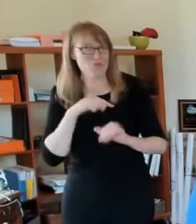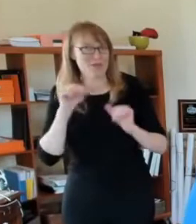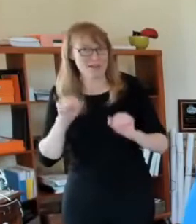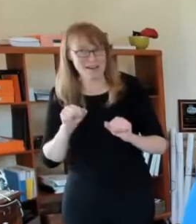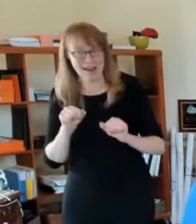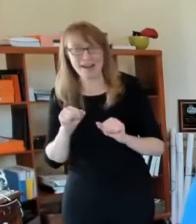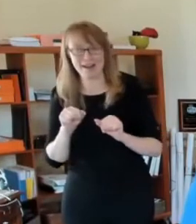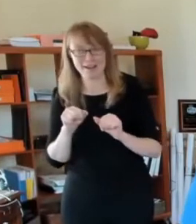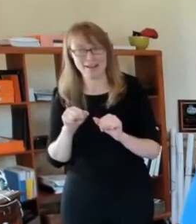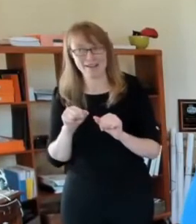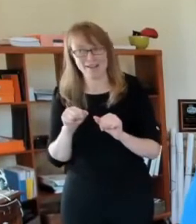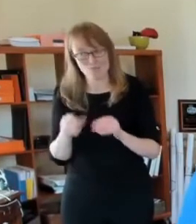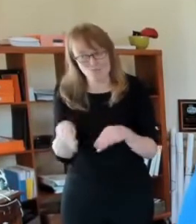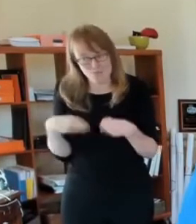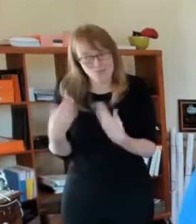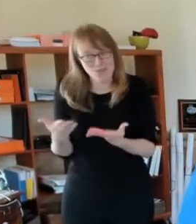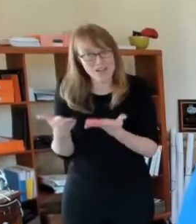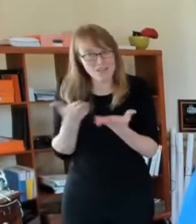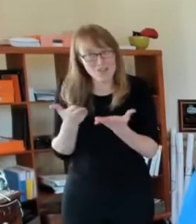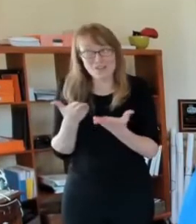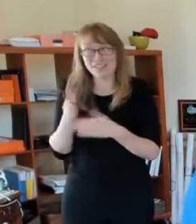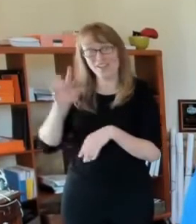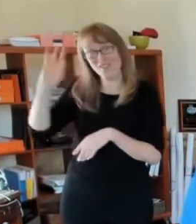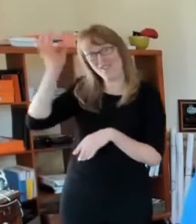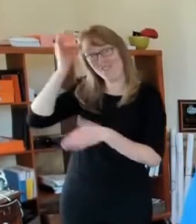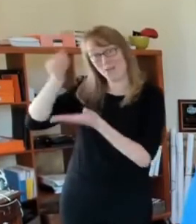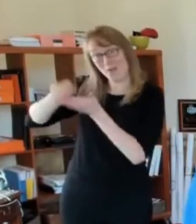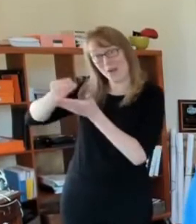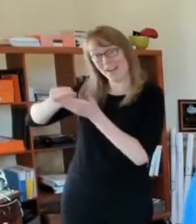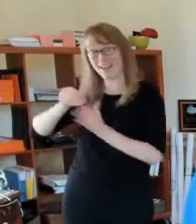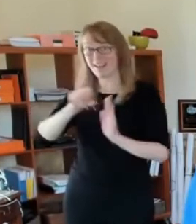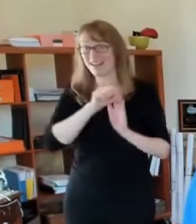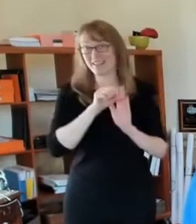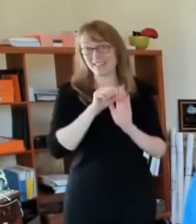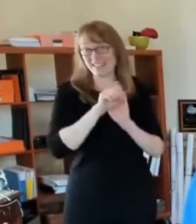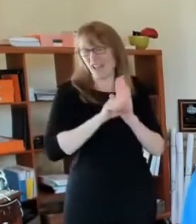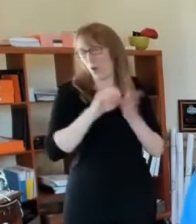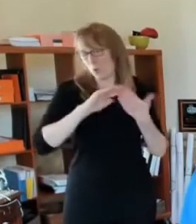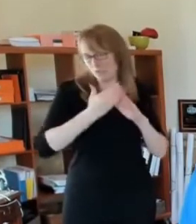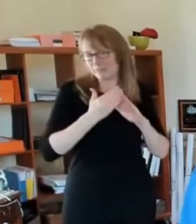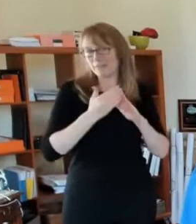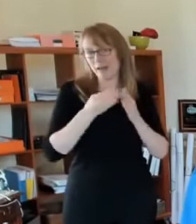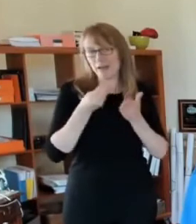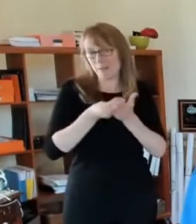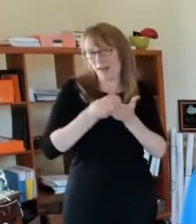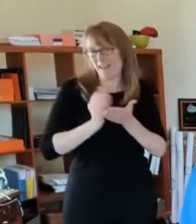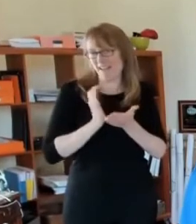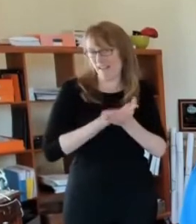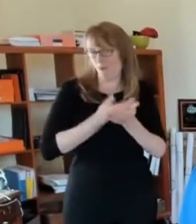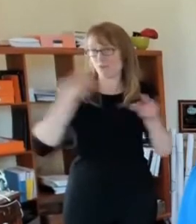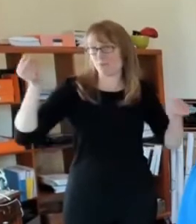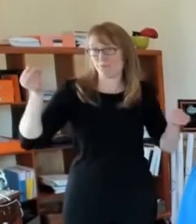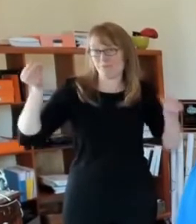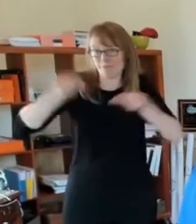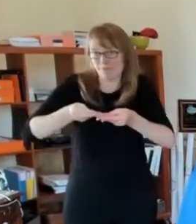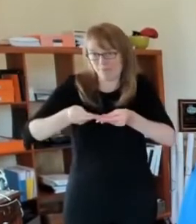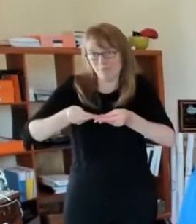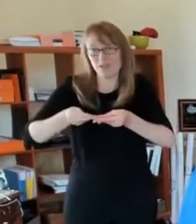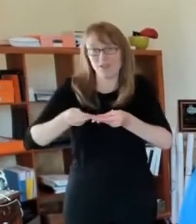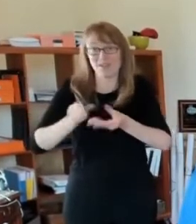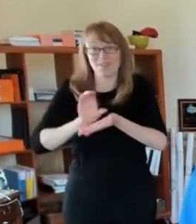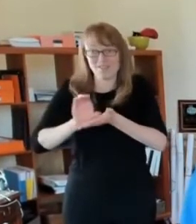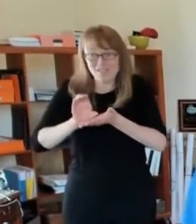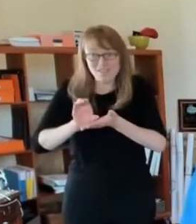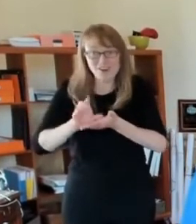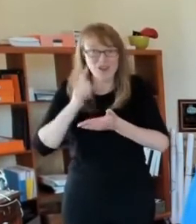dollars as a companion piece. So what we're looking for in this, the big thing is $1,300 each and every